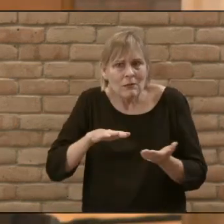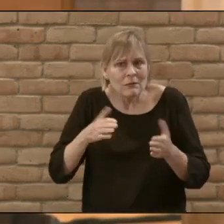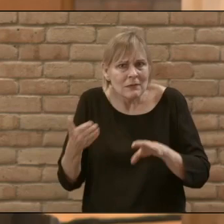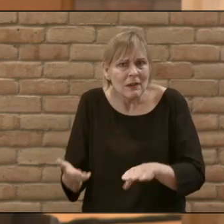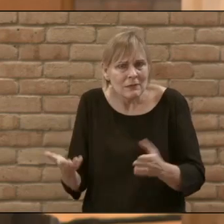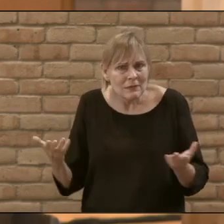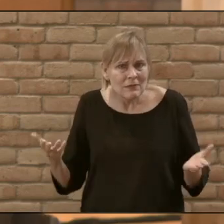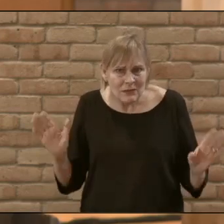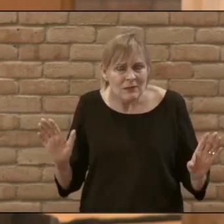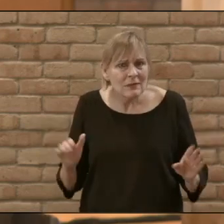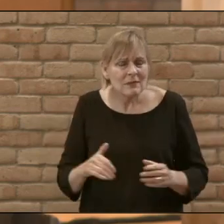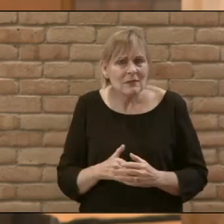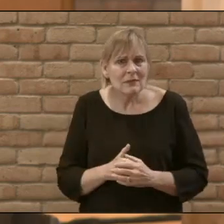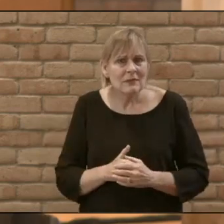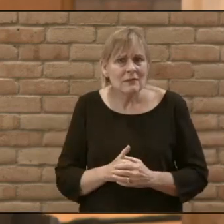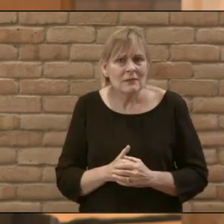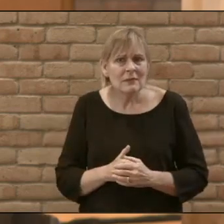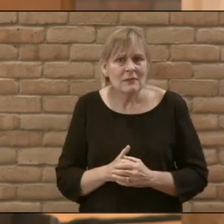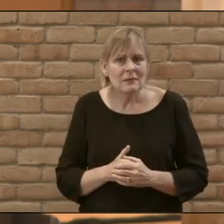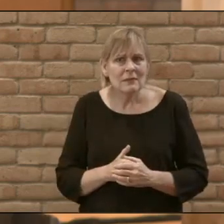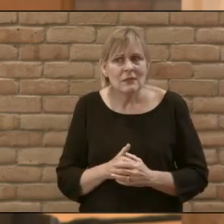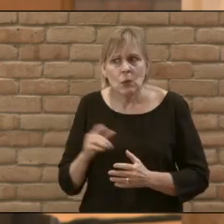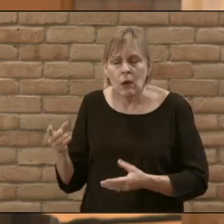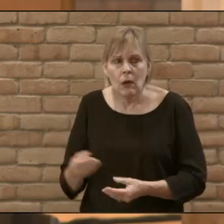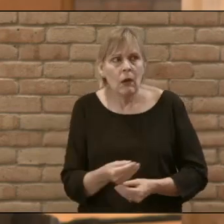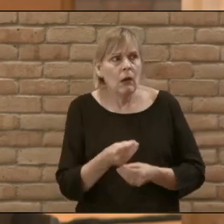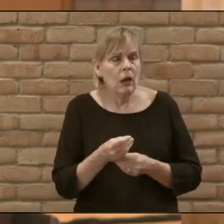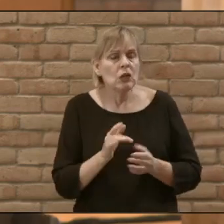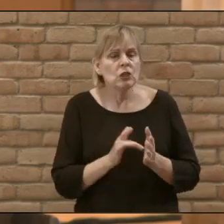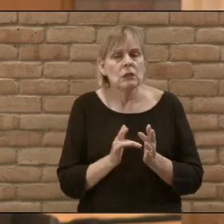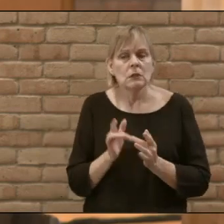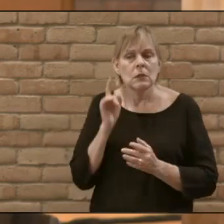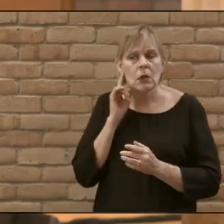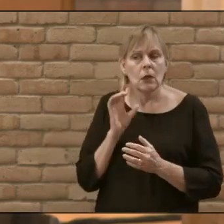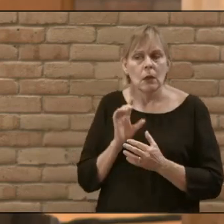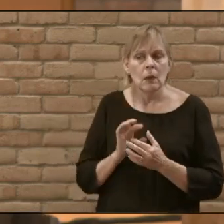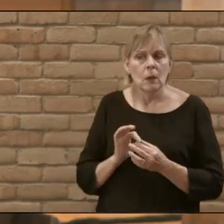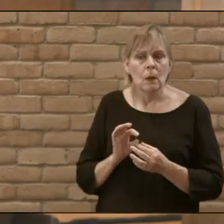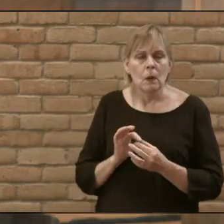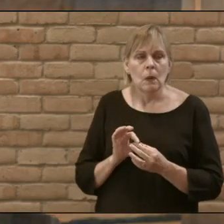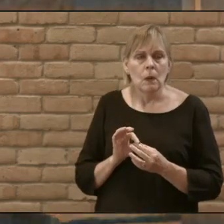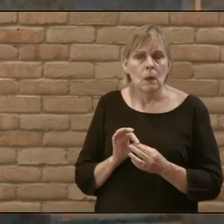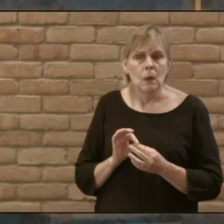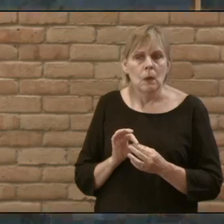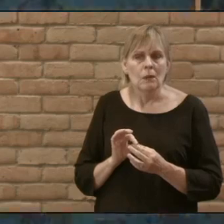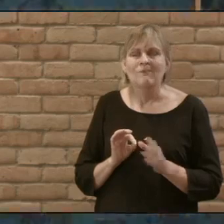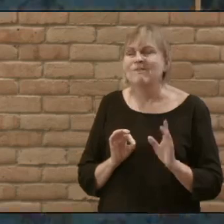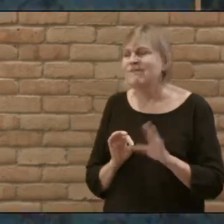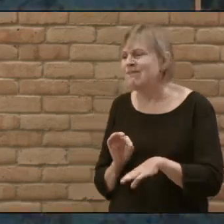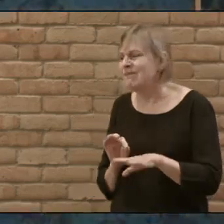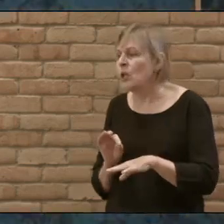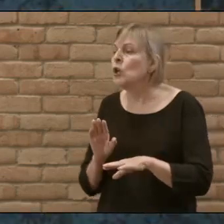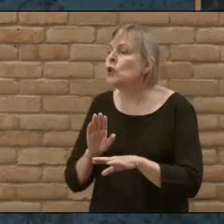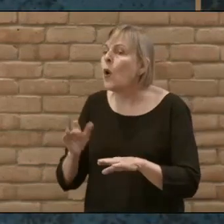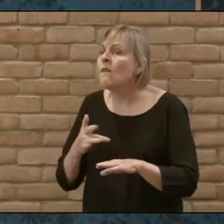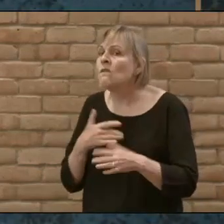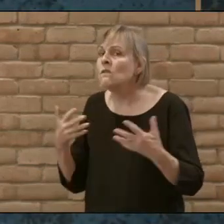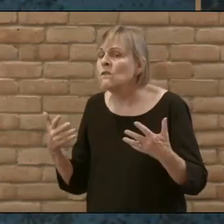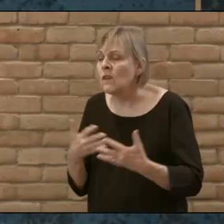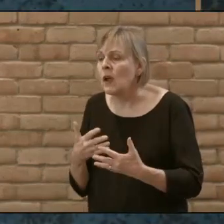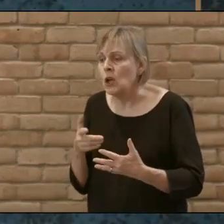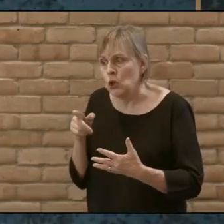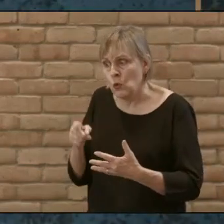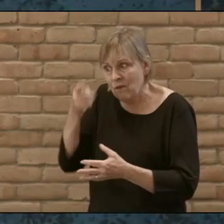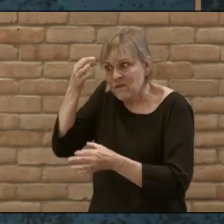it's done Jairus but Jesus overheard them and said to Jairus don't be afraid just have